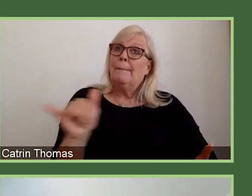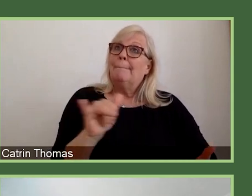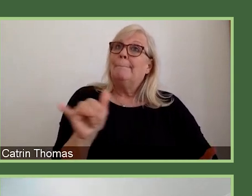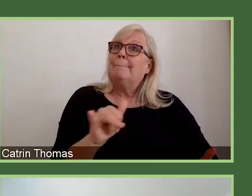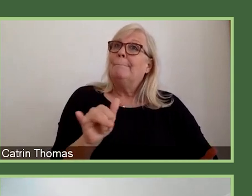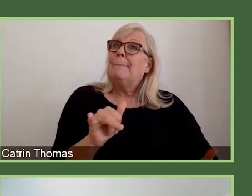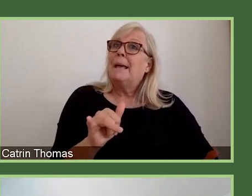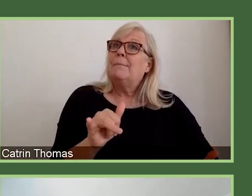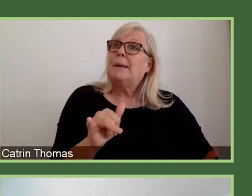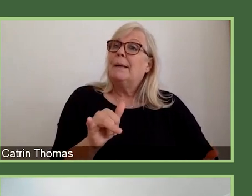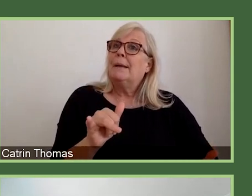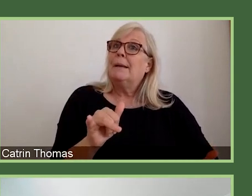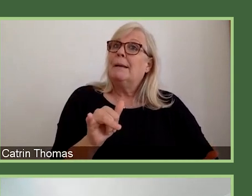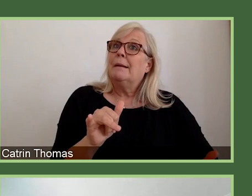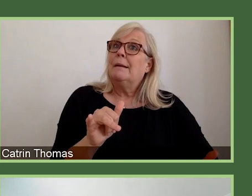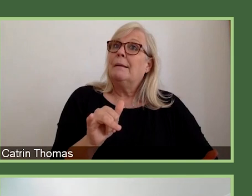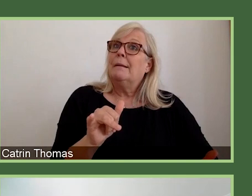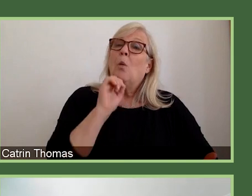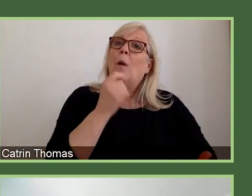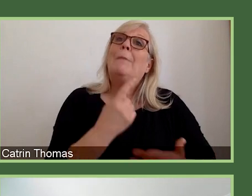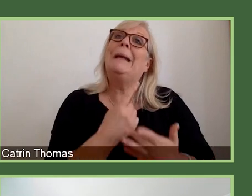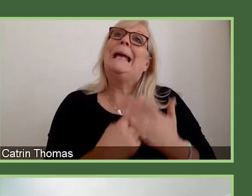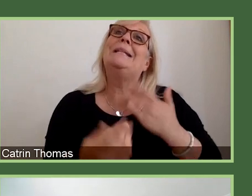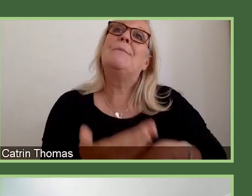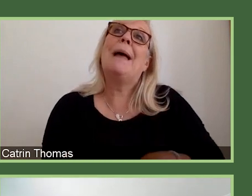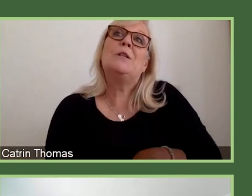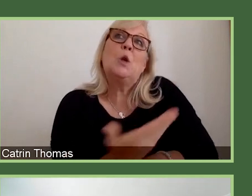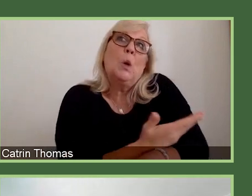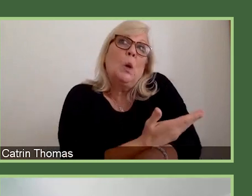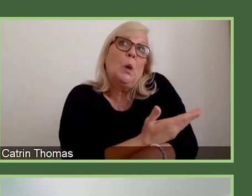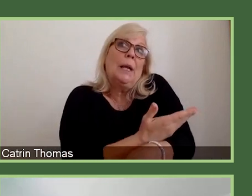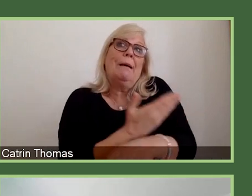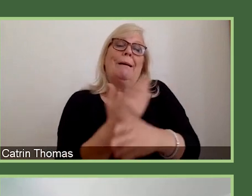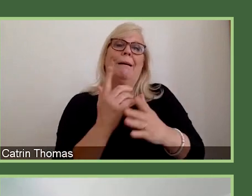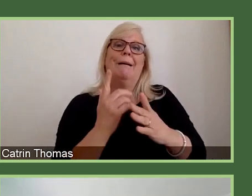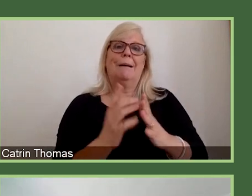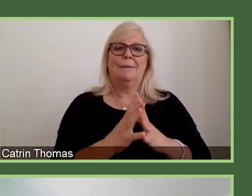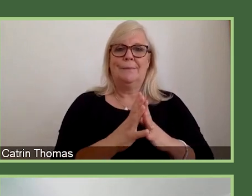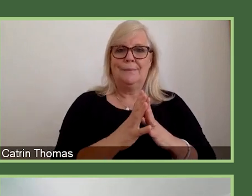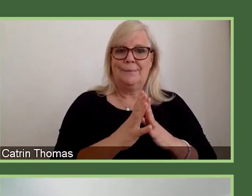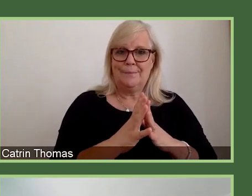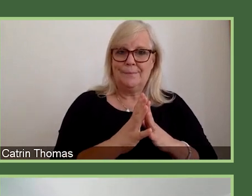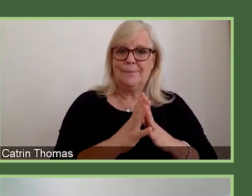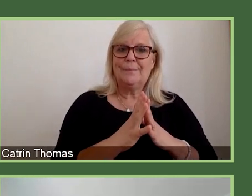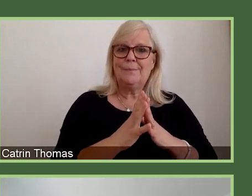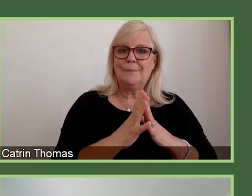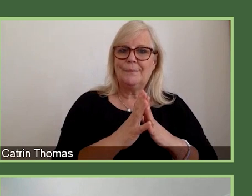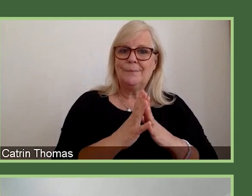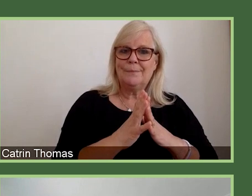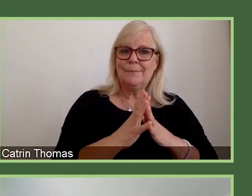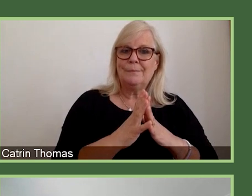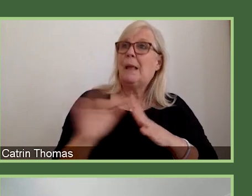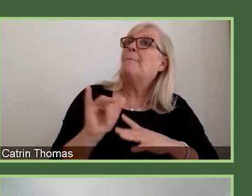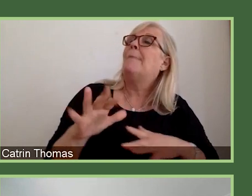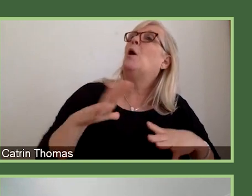slightly earlier within their career stage, and they may have already obtained a permanent position in a university. So you can